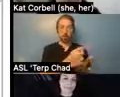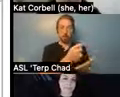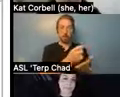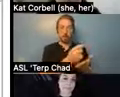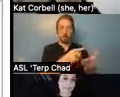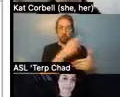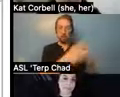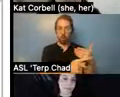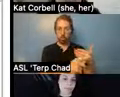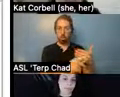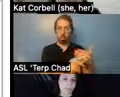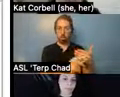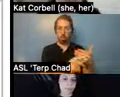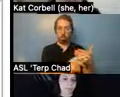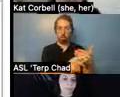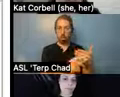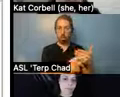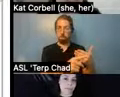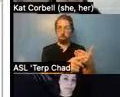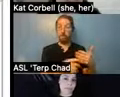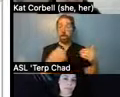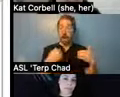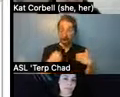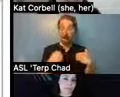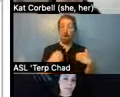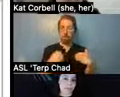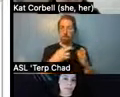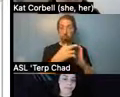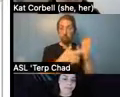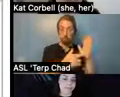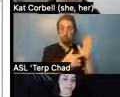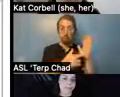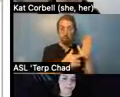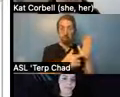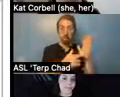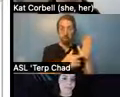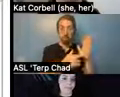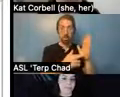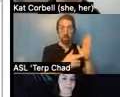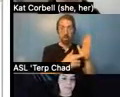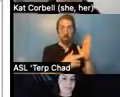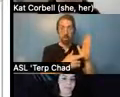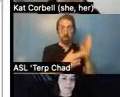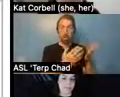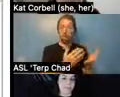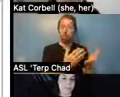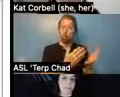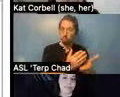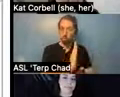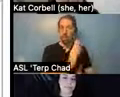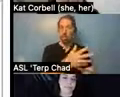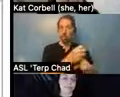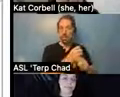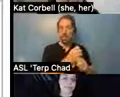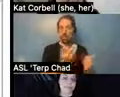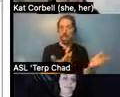They are bound by agency regulations. Um, this includes the right to receive a lease or occupancy agreements,